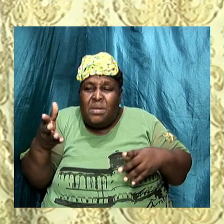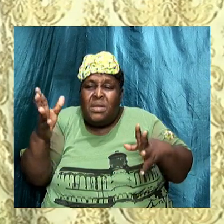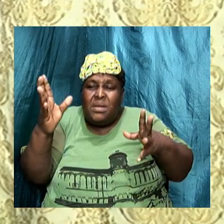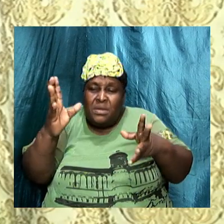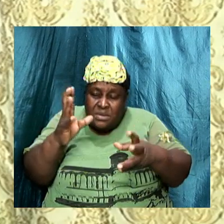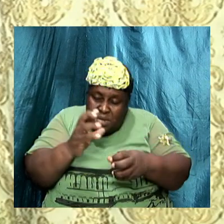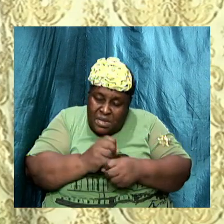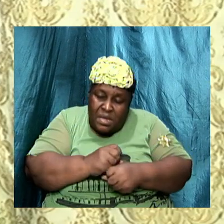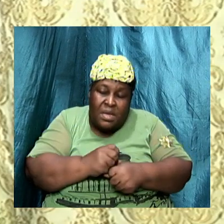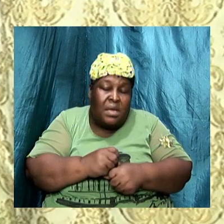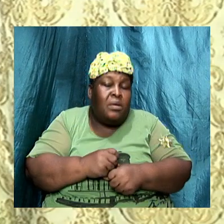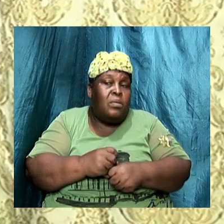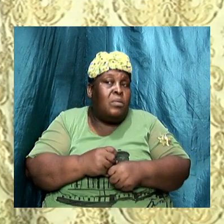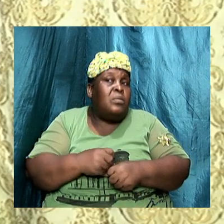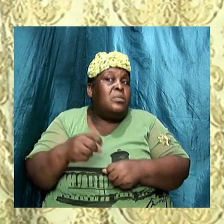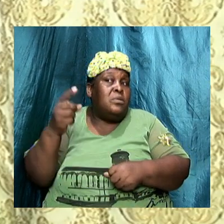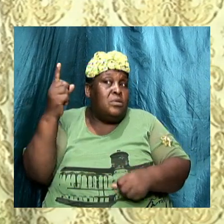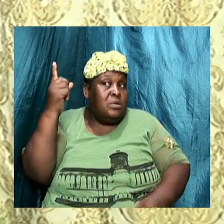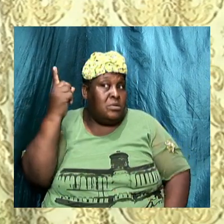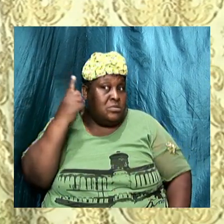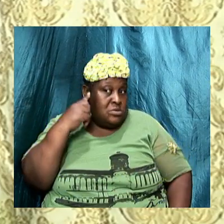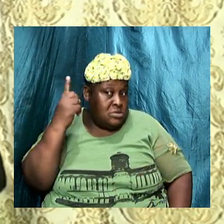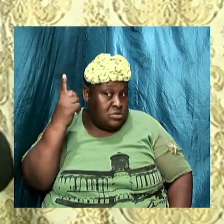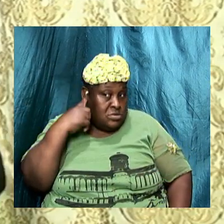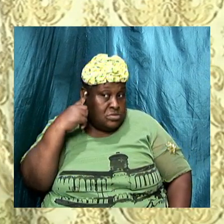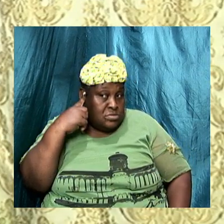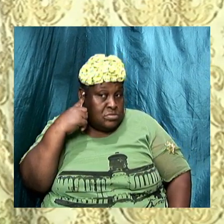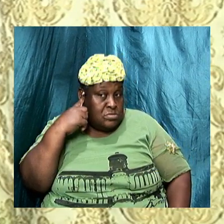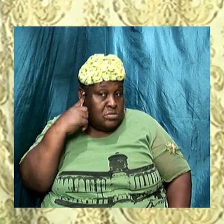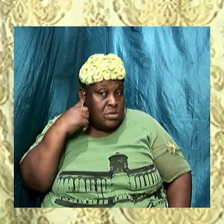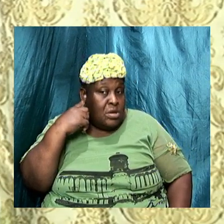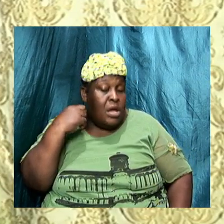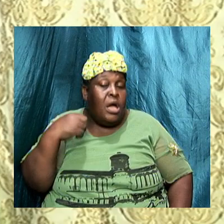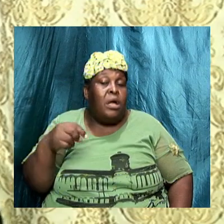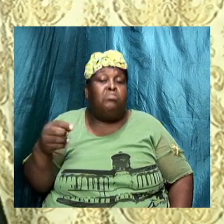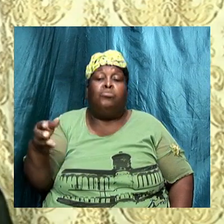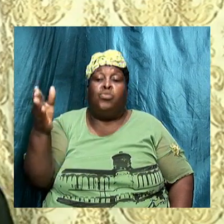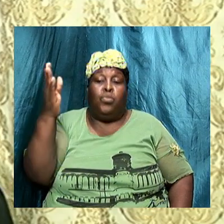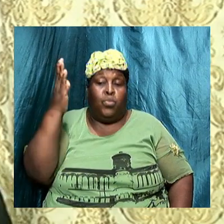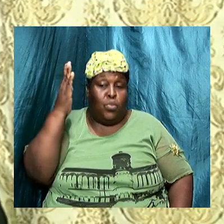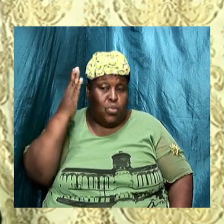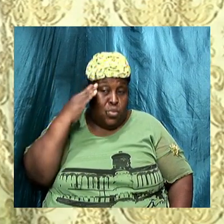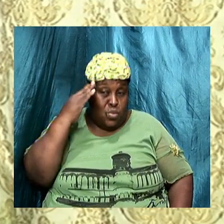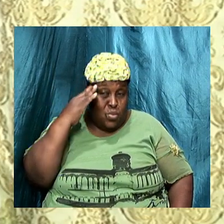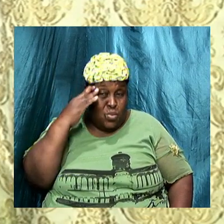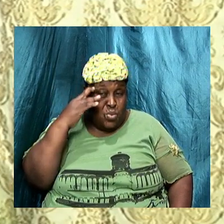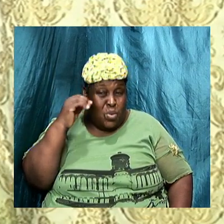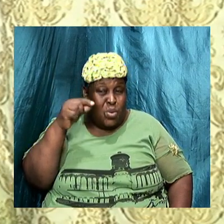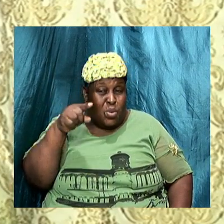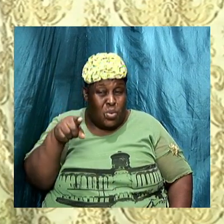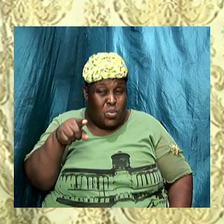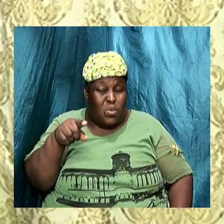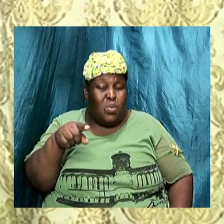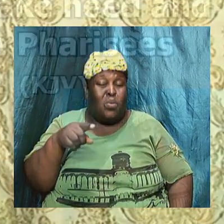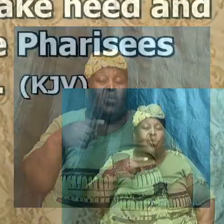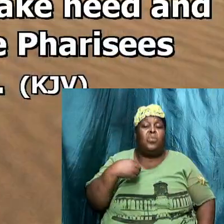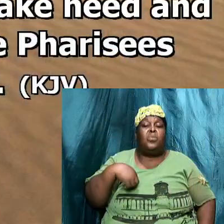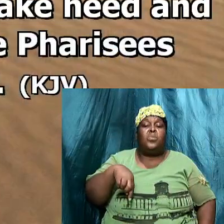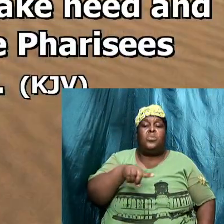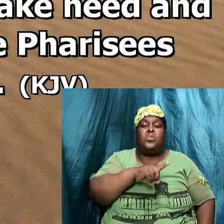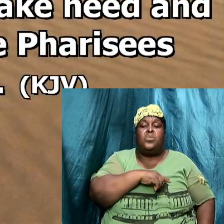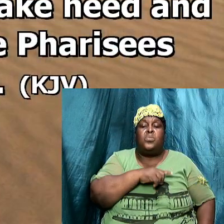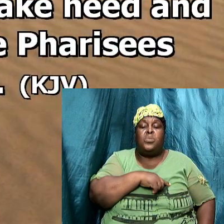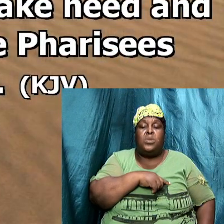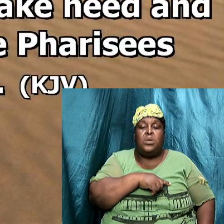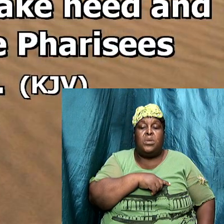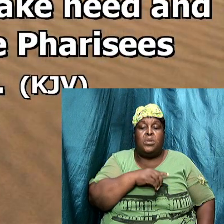leaving of the Pharisees they concluded and say among themselves it is because we did